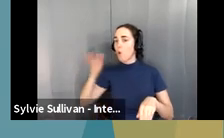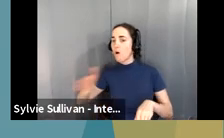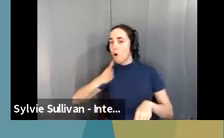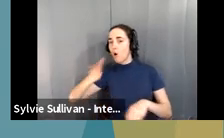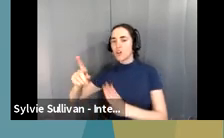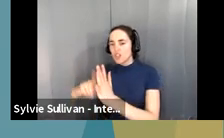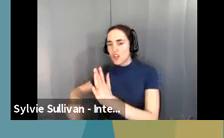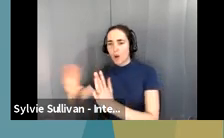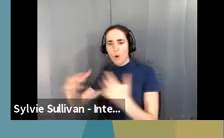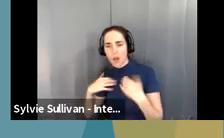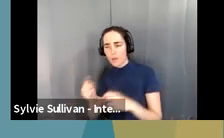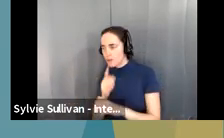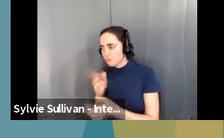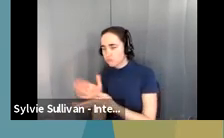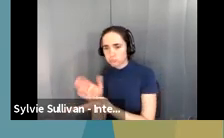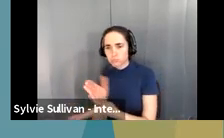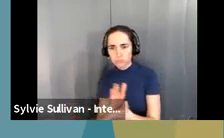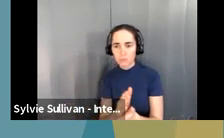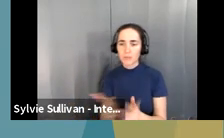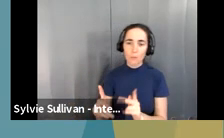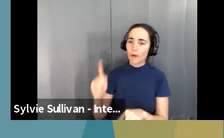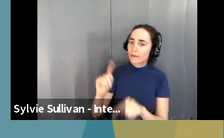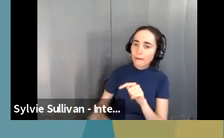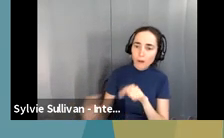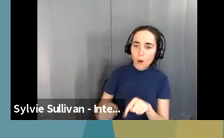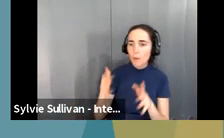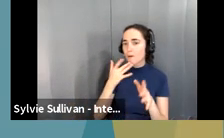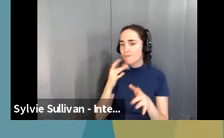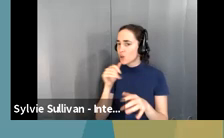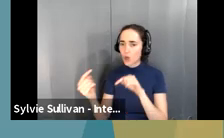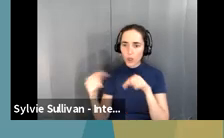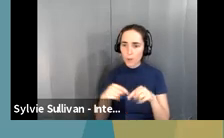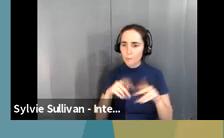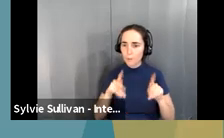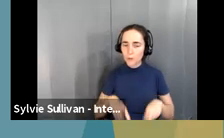attend or choose not to attend. We'll go to the next slide now.